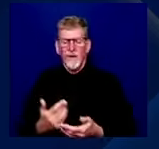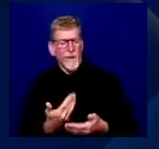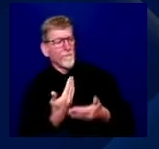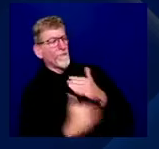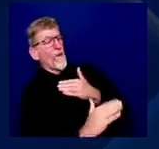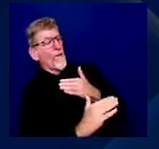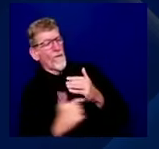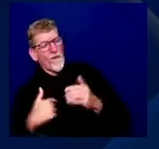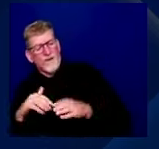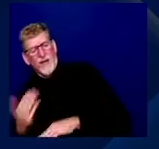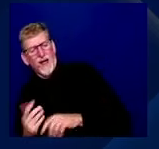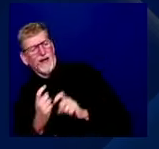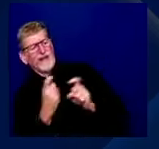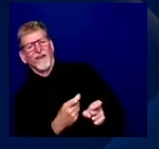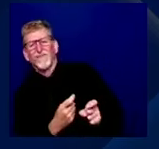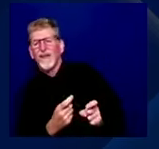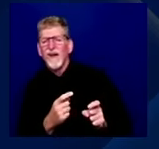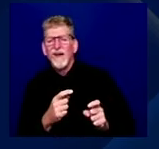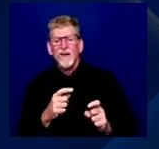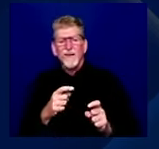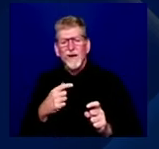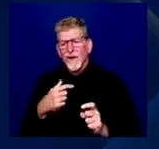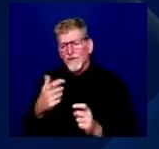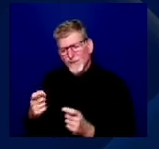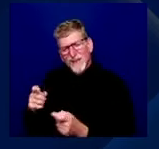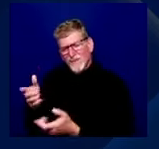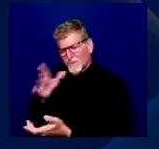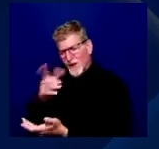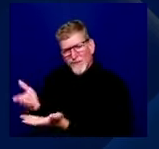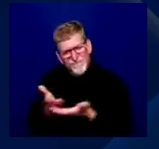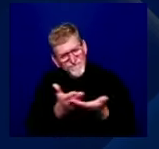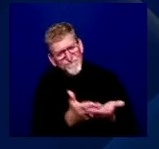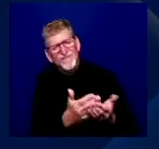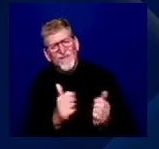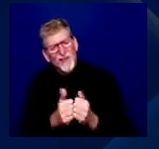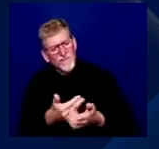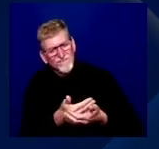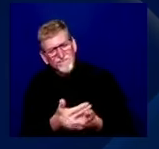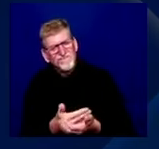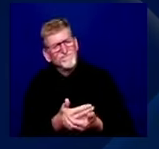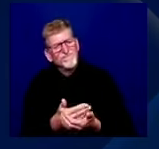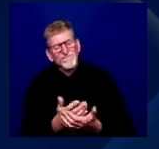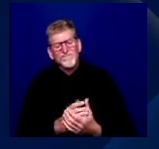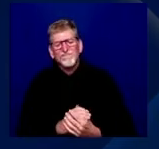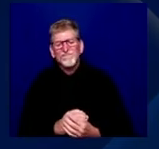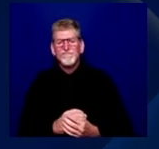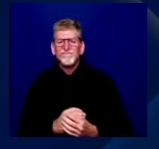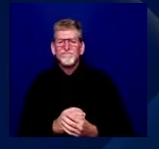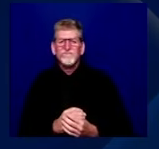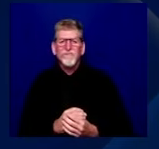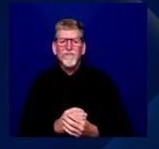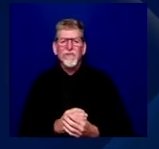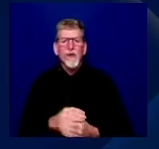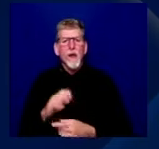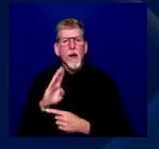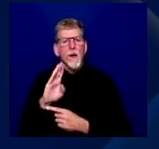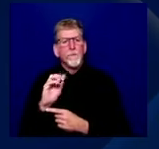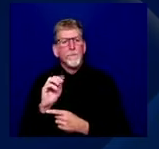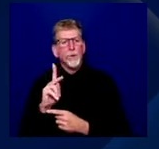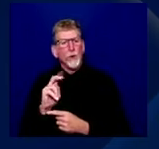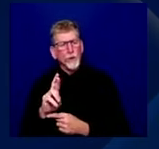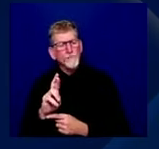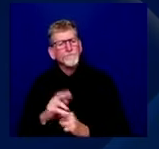I mean, Charles, that story is painful to hear. And the beauty that is coming out of it is that